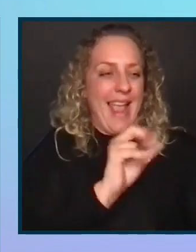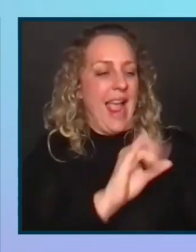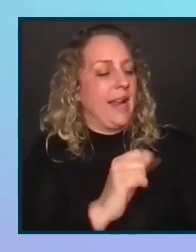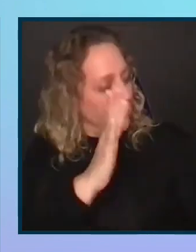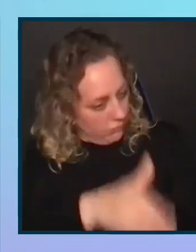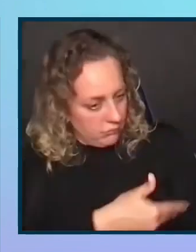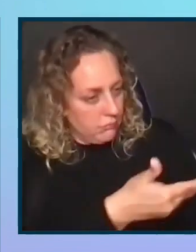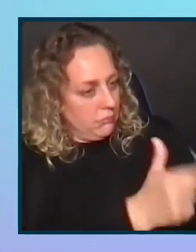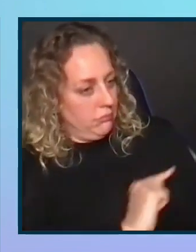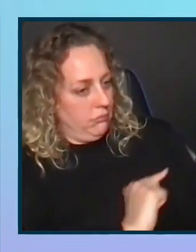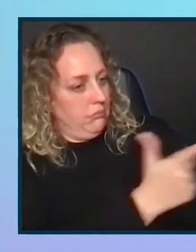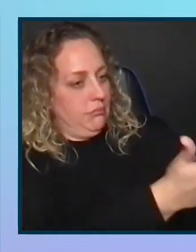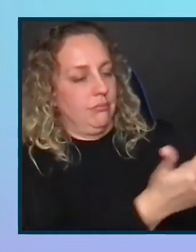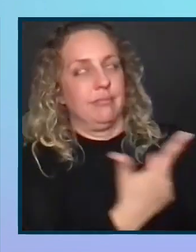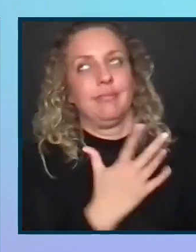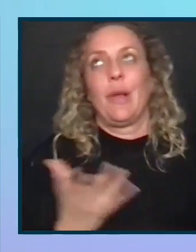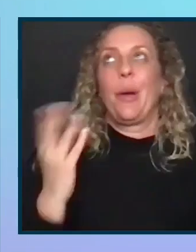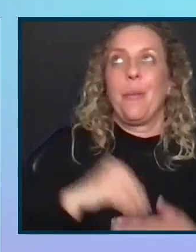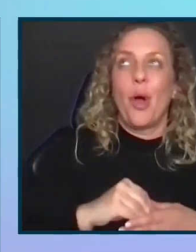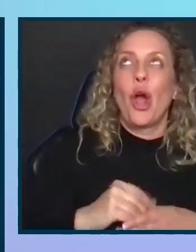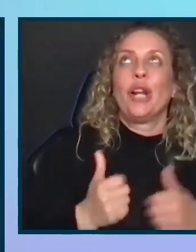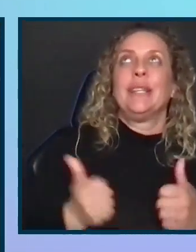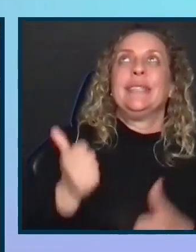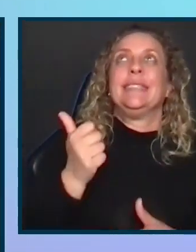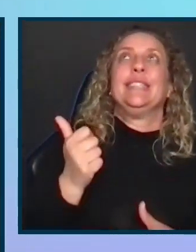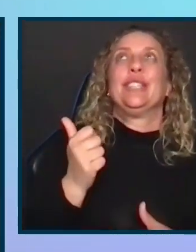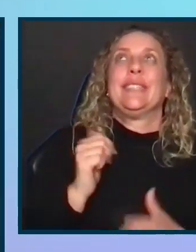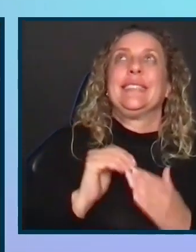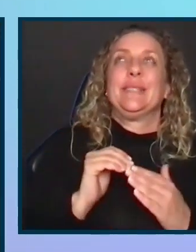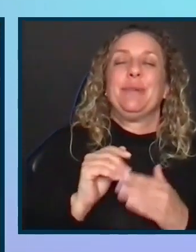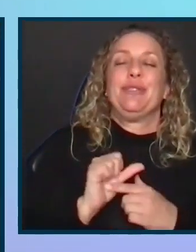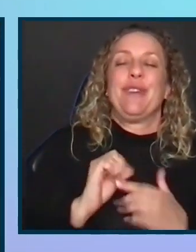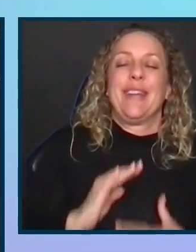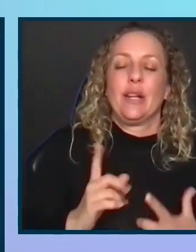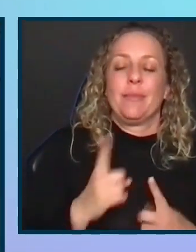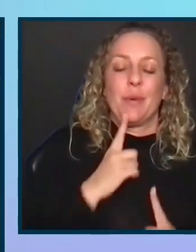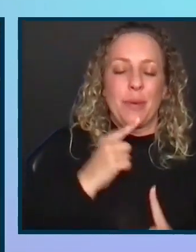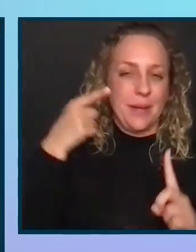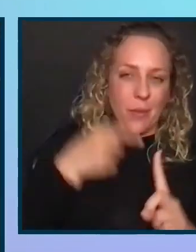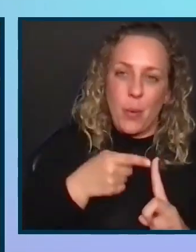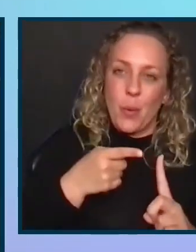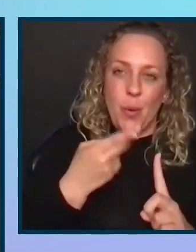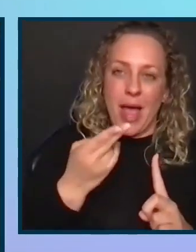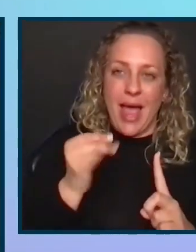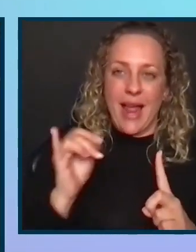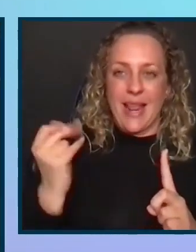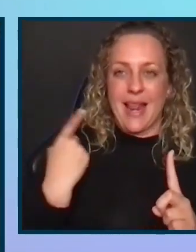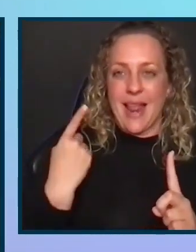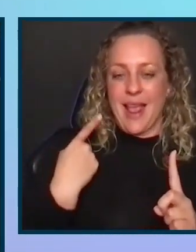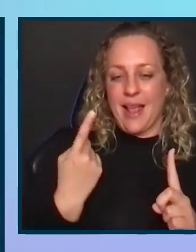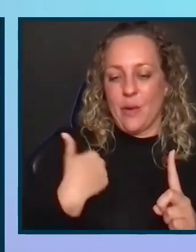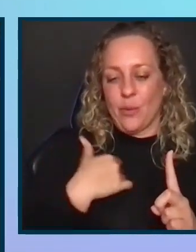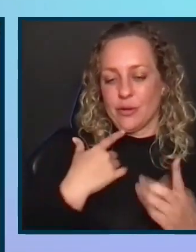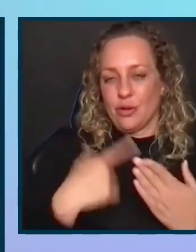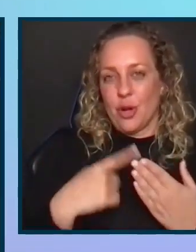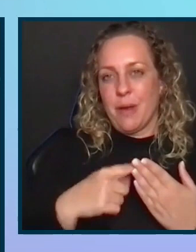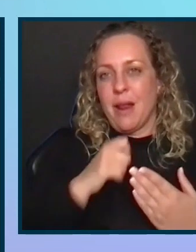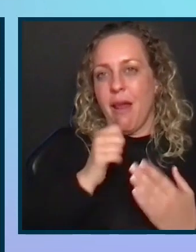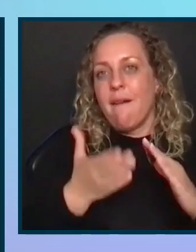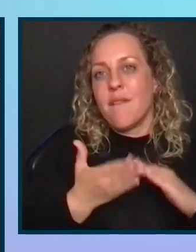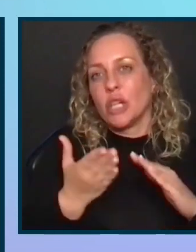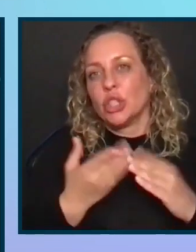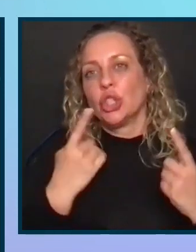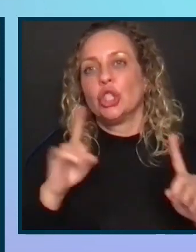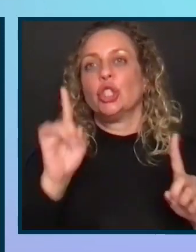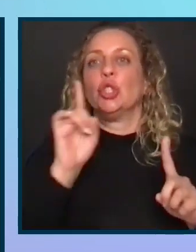Yeah, that's part of being a senior accessibility trainer. One, it gets back to the point that Heidi and I made about non-functional requirements.